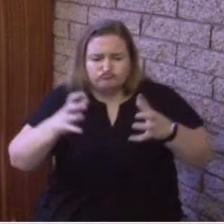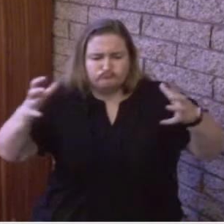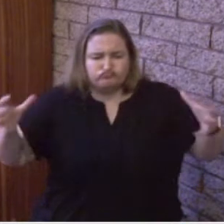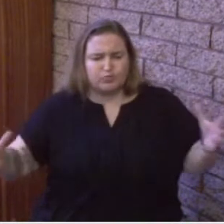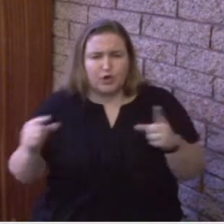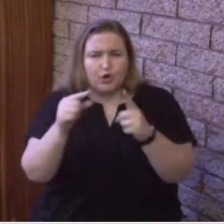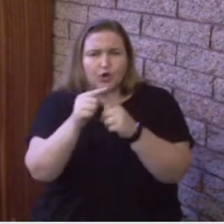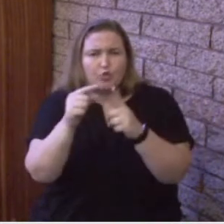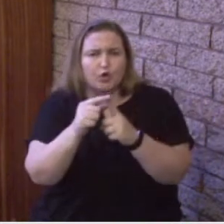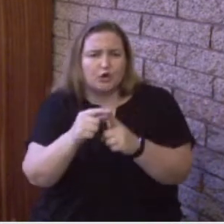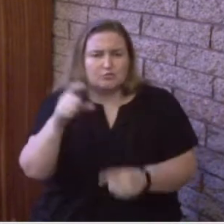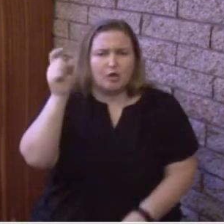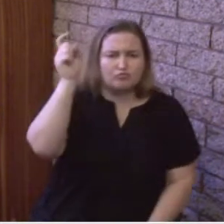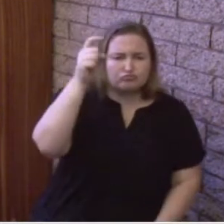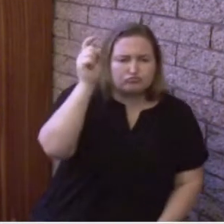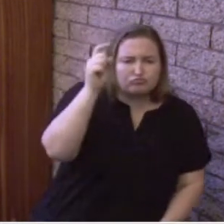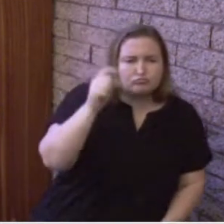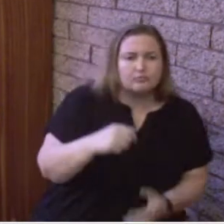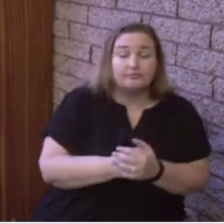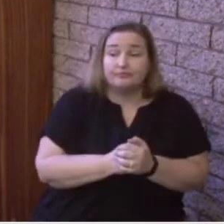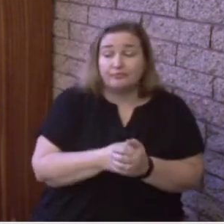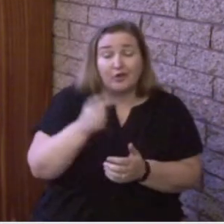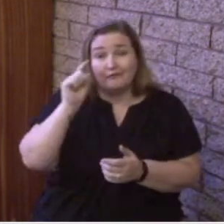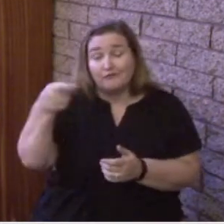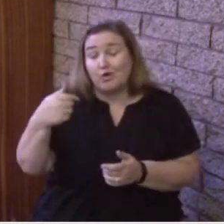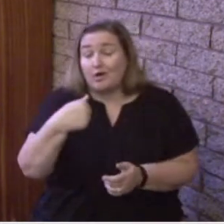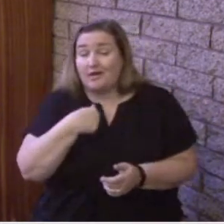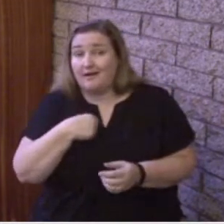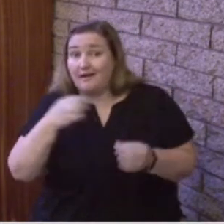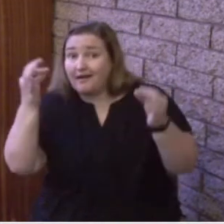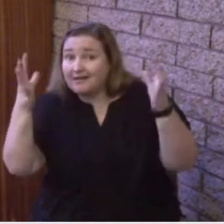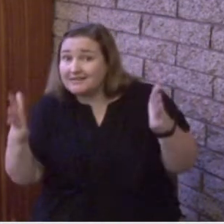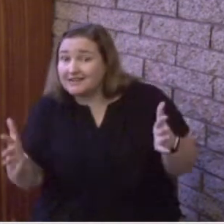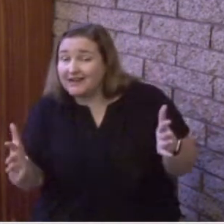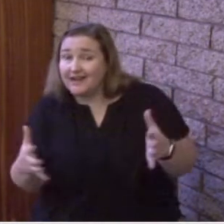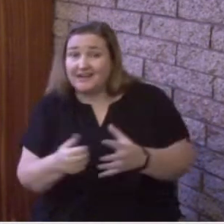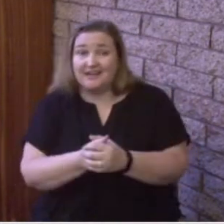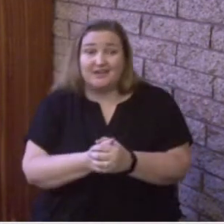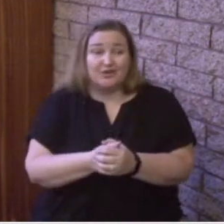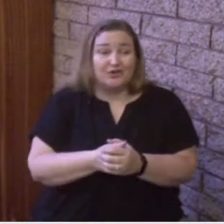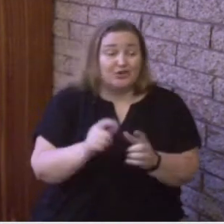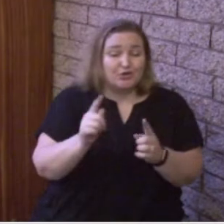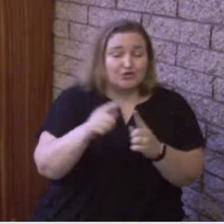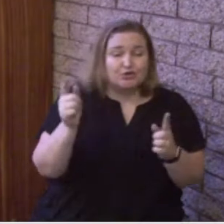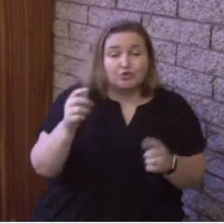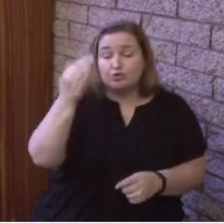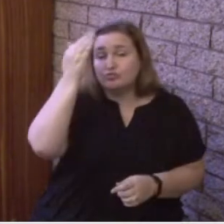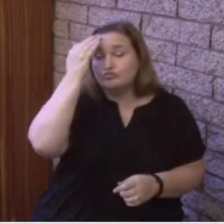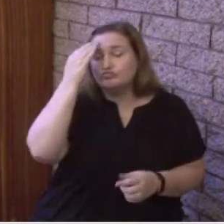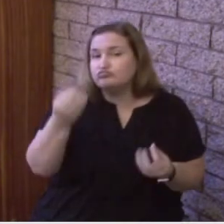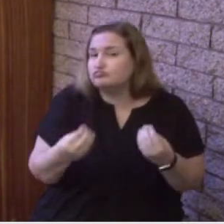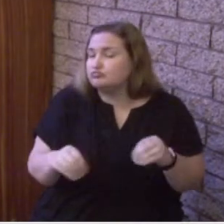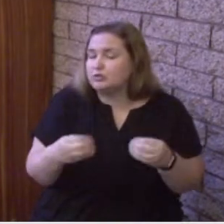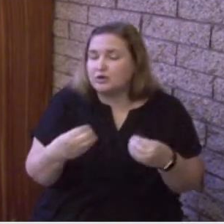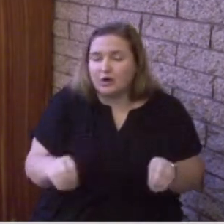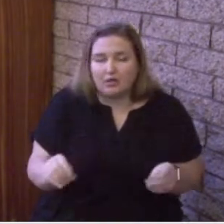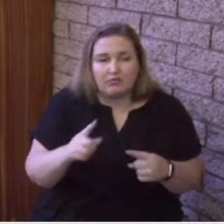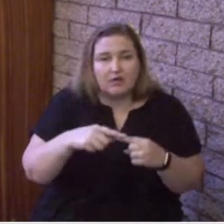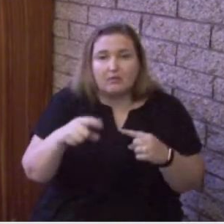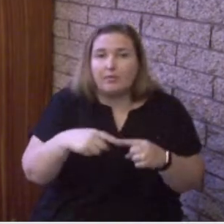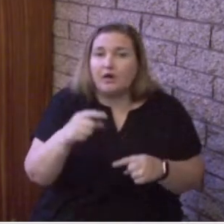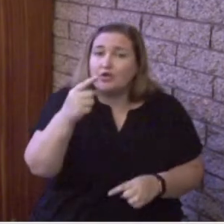For I decided to know nothing among you except Jesus Christ and Him crucified.